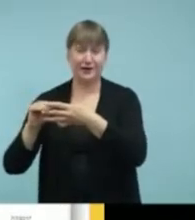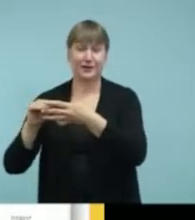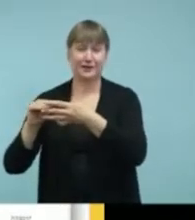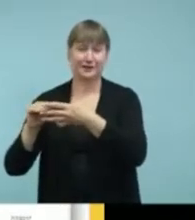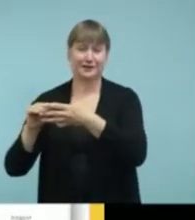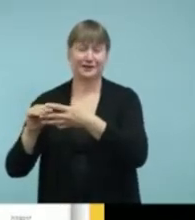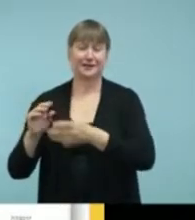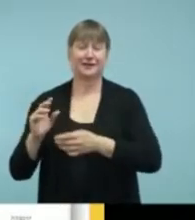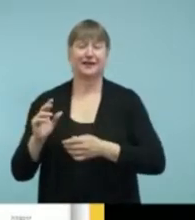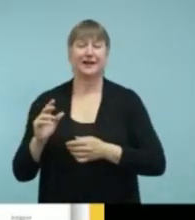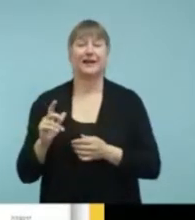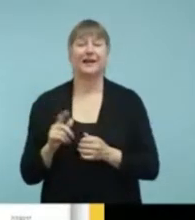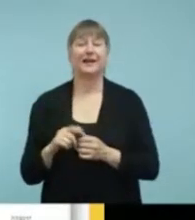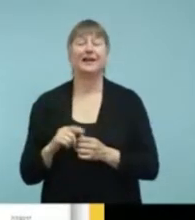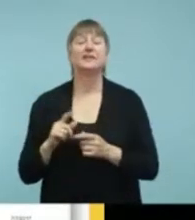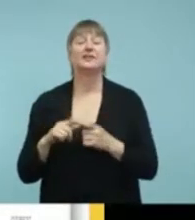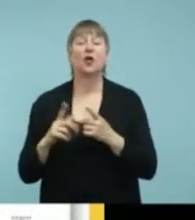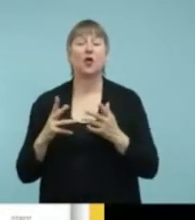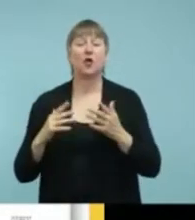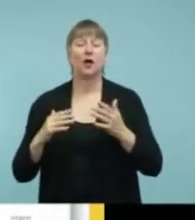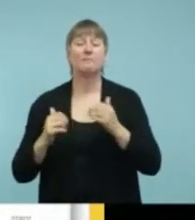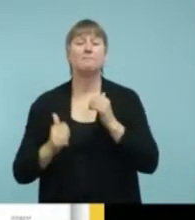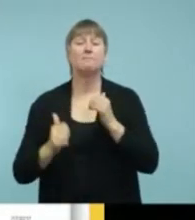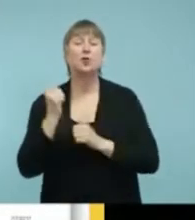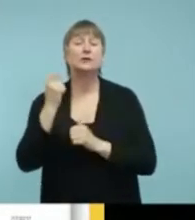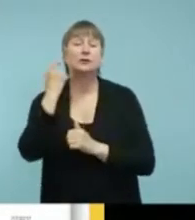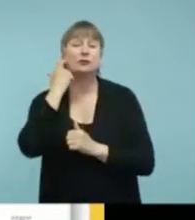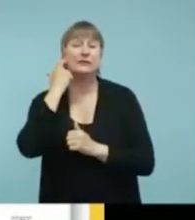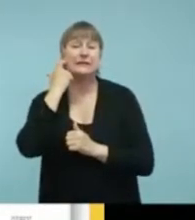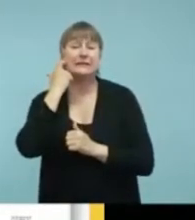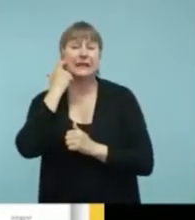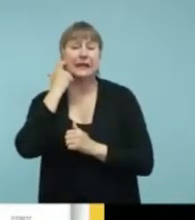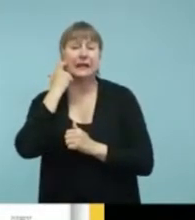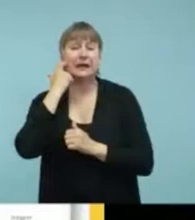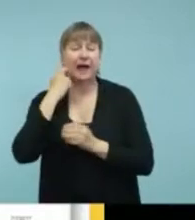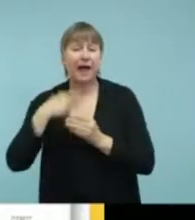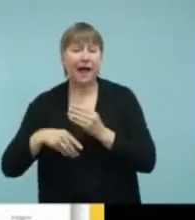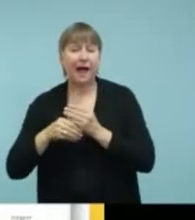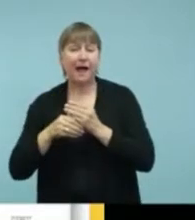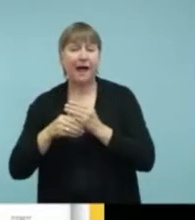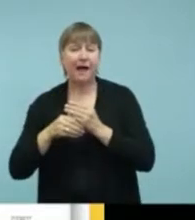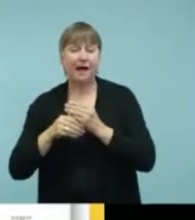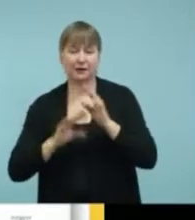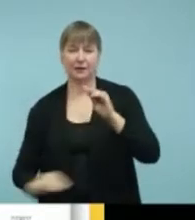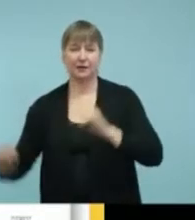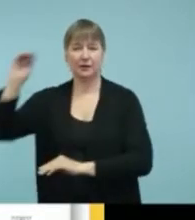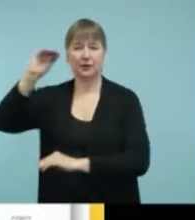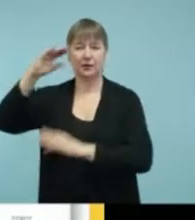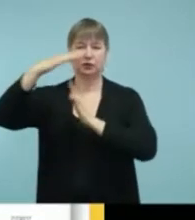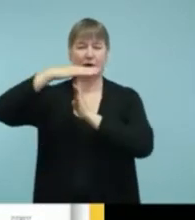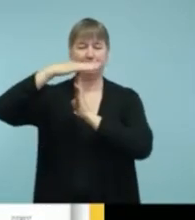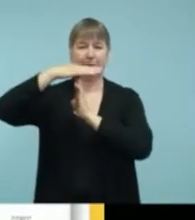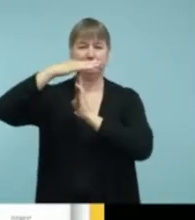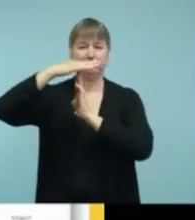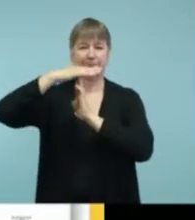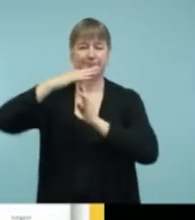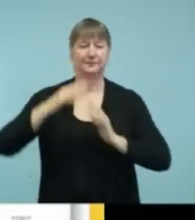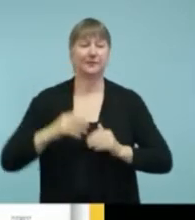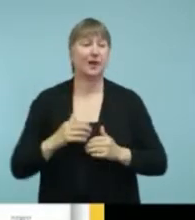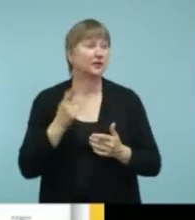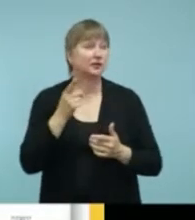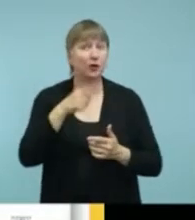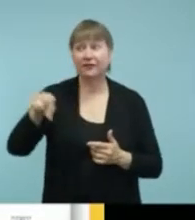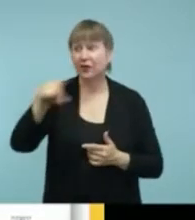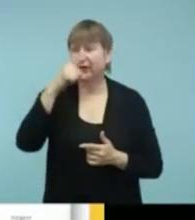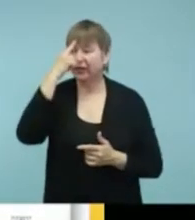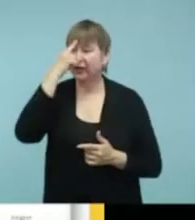that the most recent apps are at the top. So if you're thinking, huh, I haven't checked Tina's app